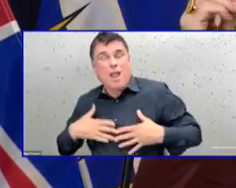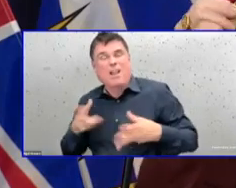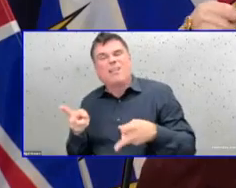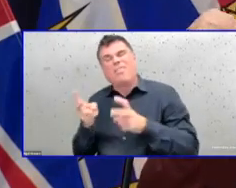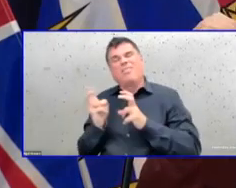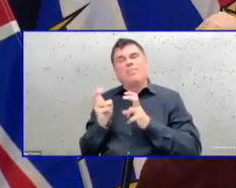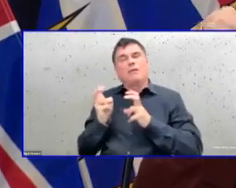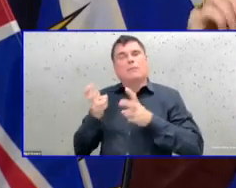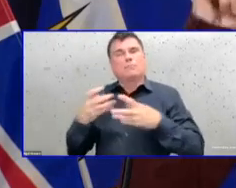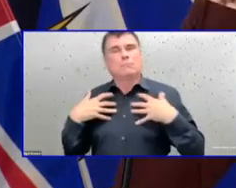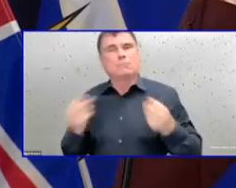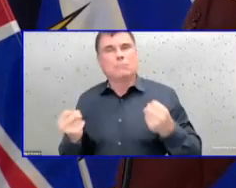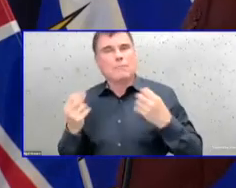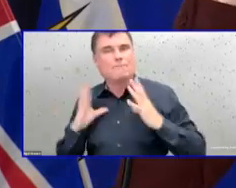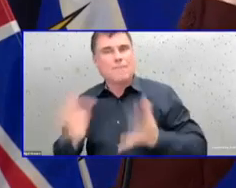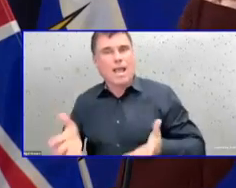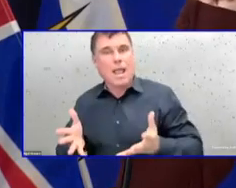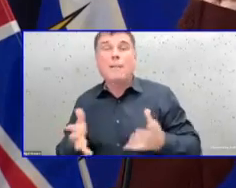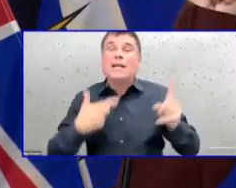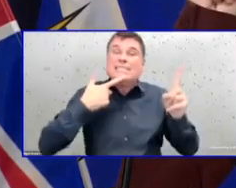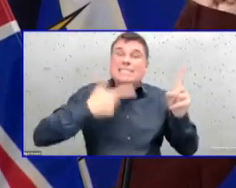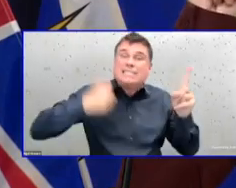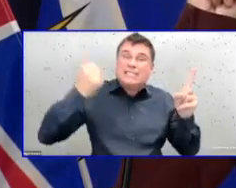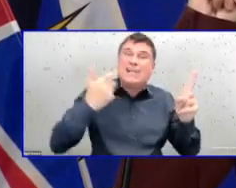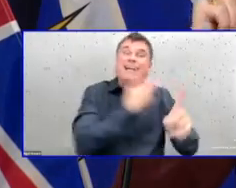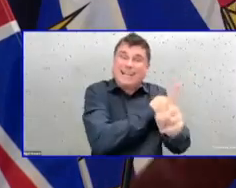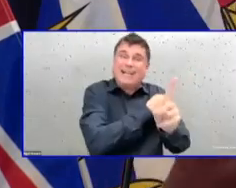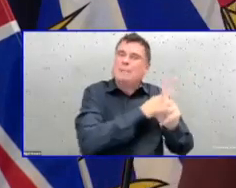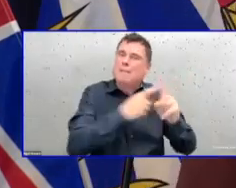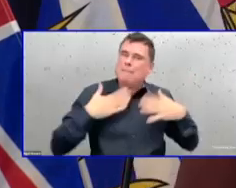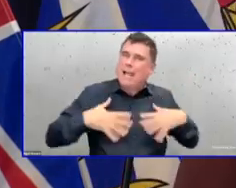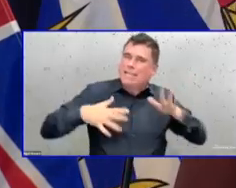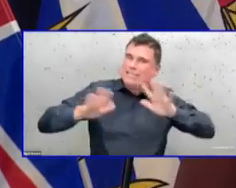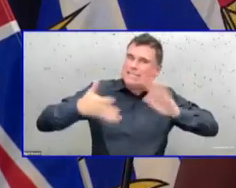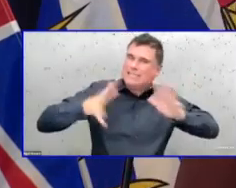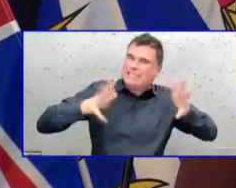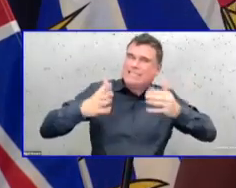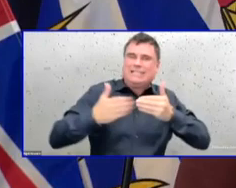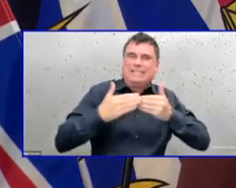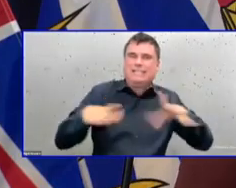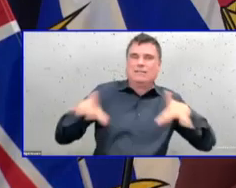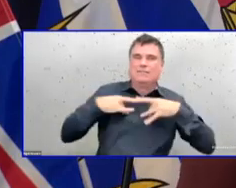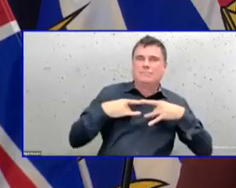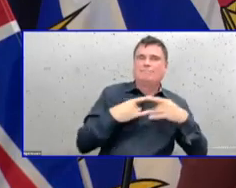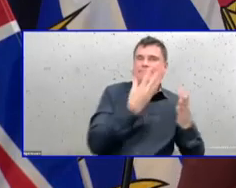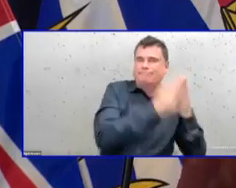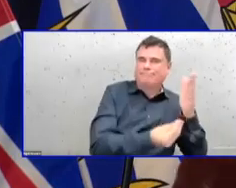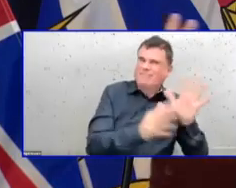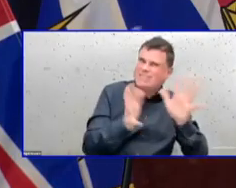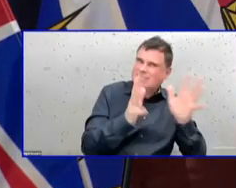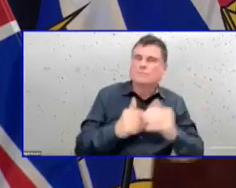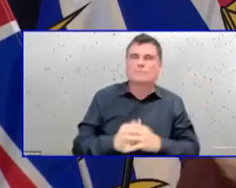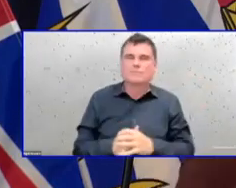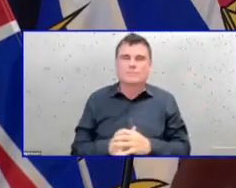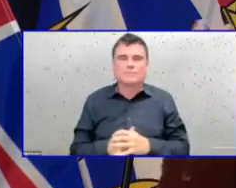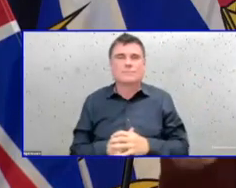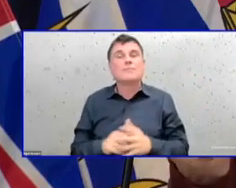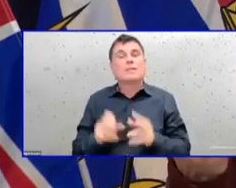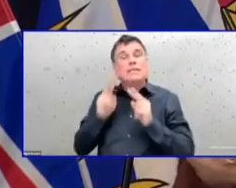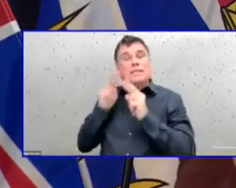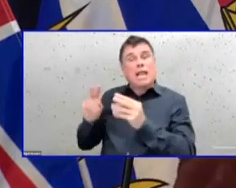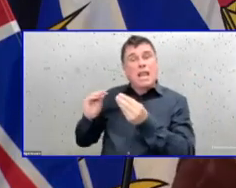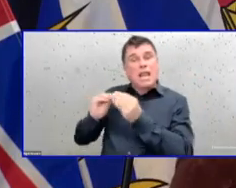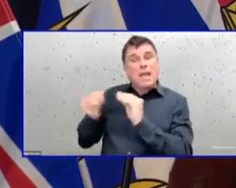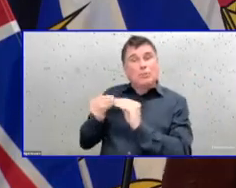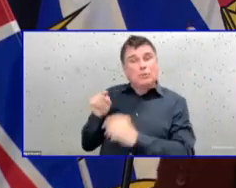And so those deaths reflect the small number of people that are still susceptible. And the fact that the